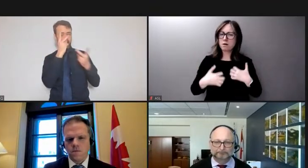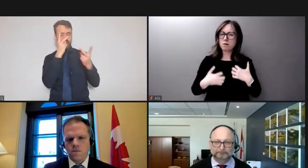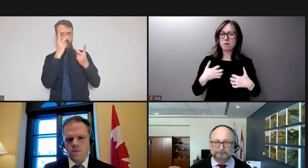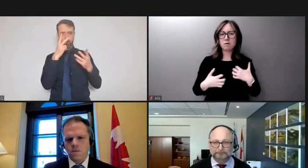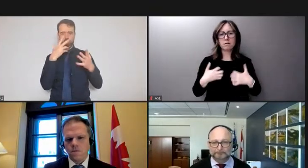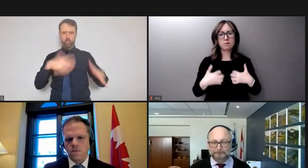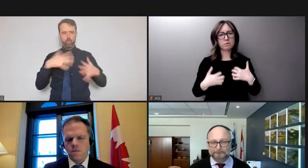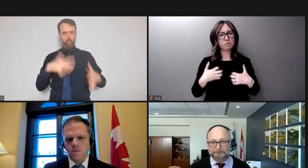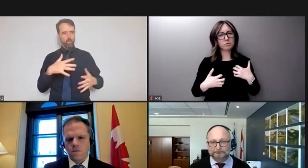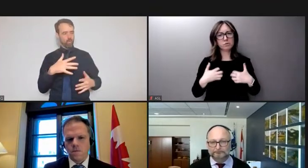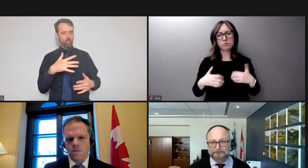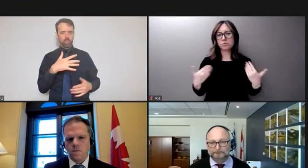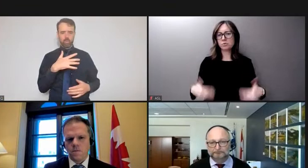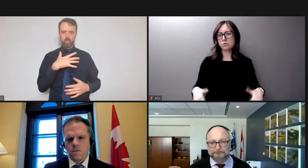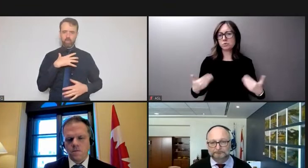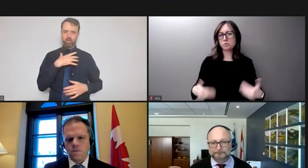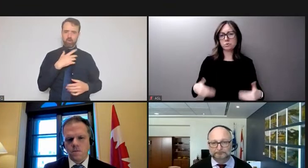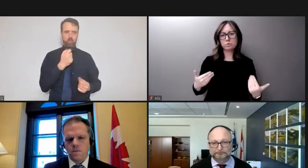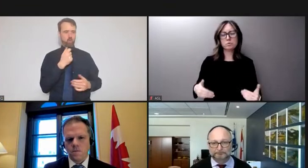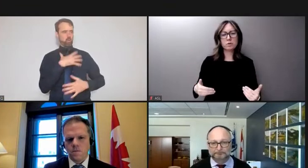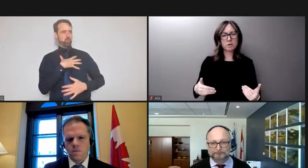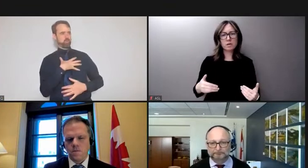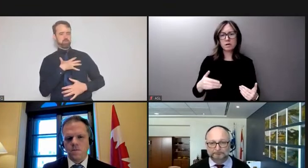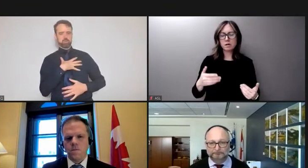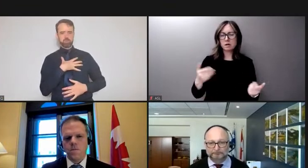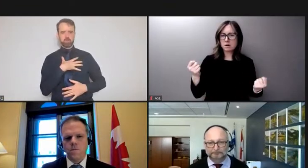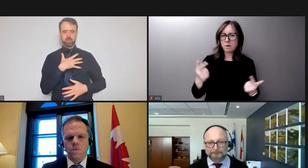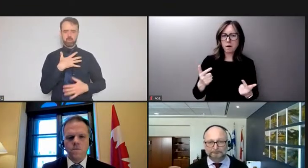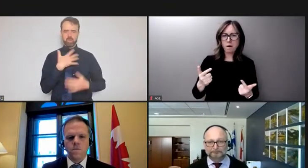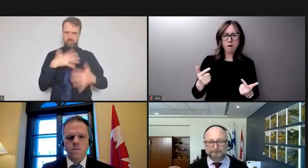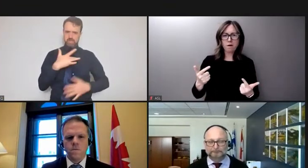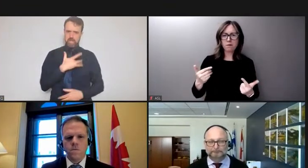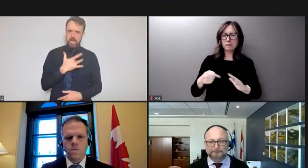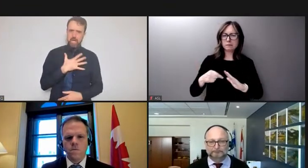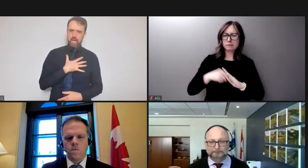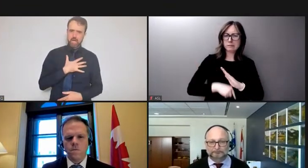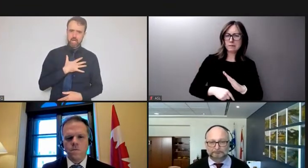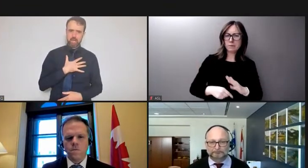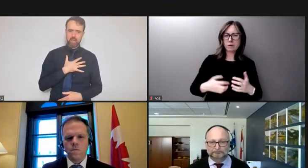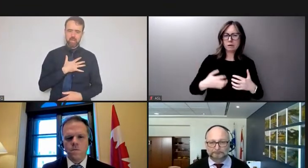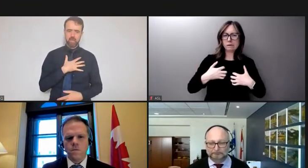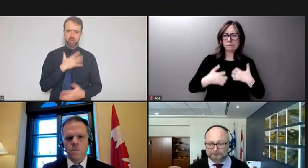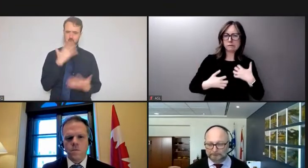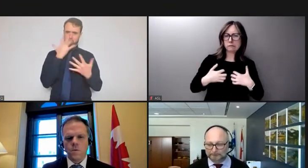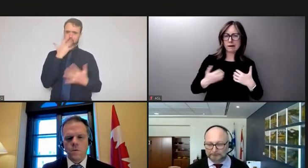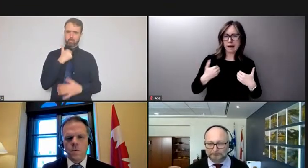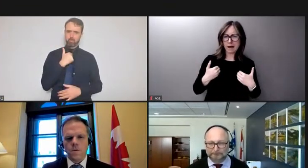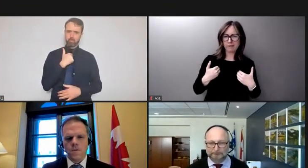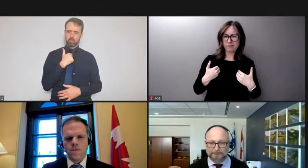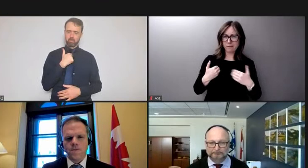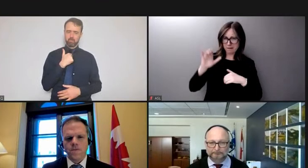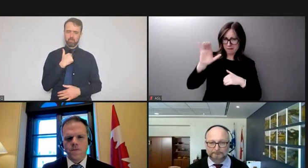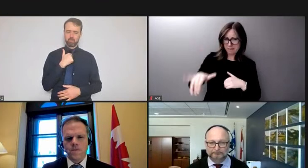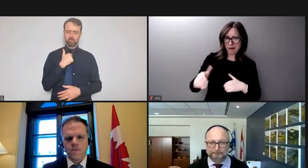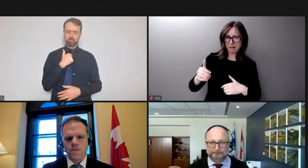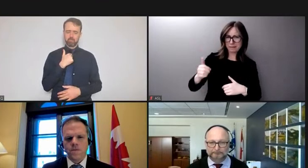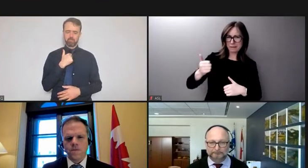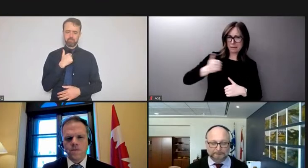think that all of us feel very deeply this is not how Canada is supposed to work.